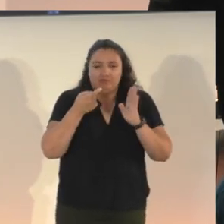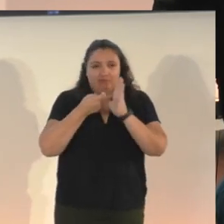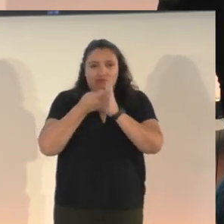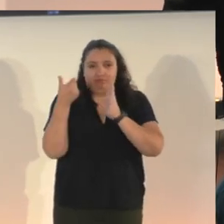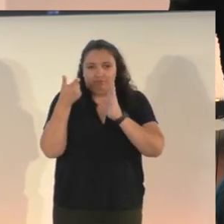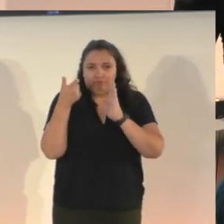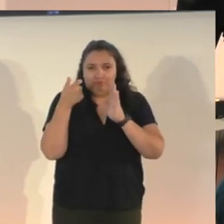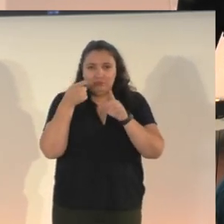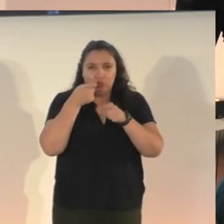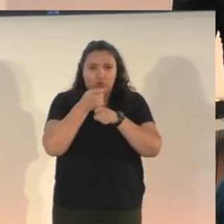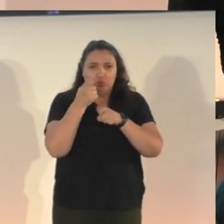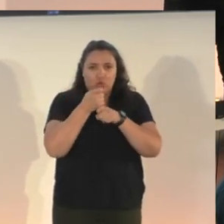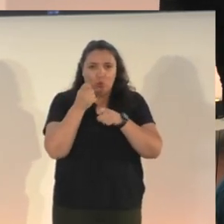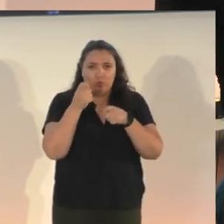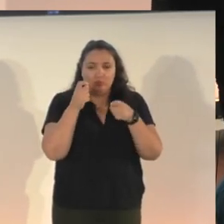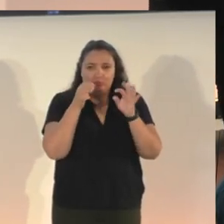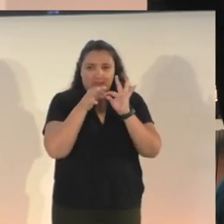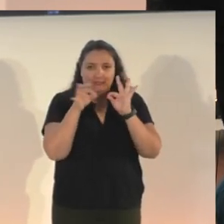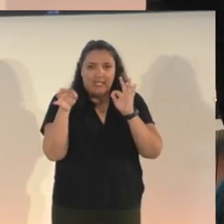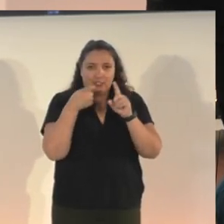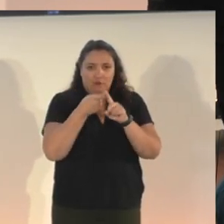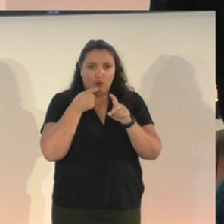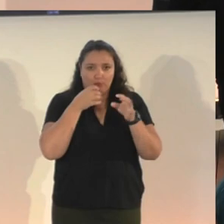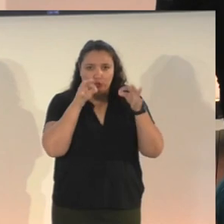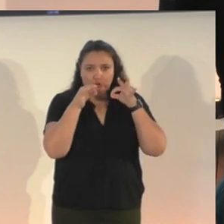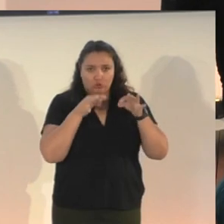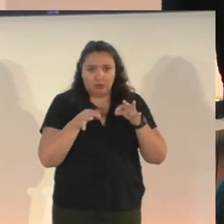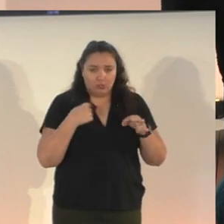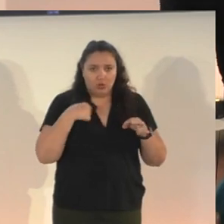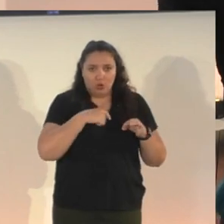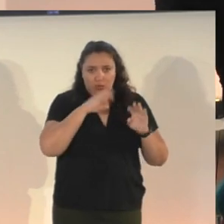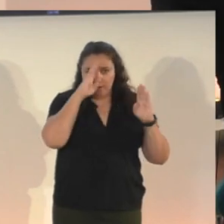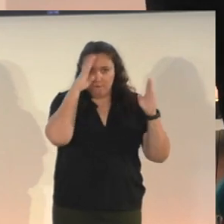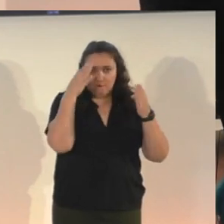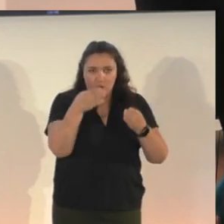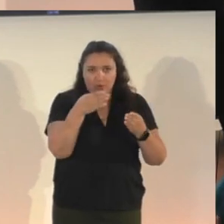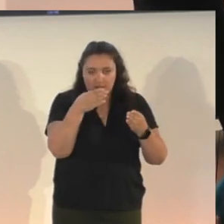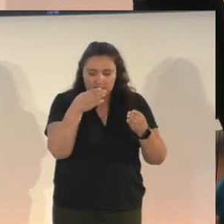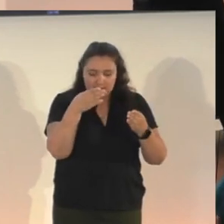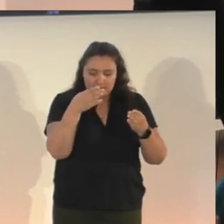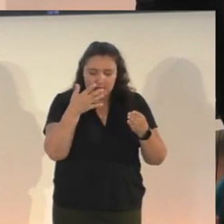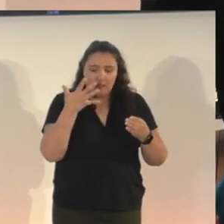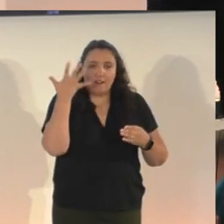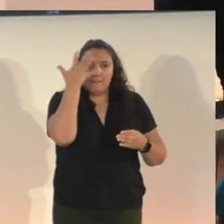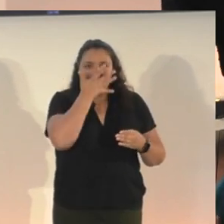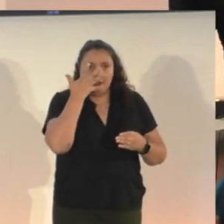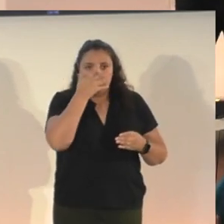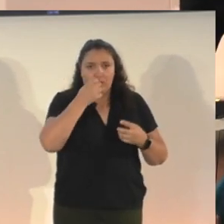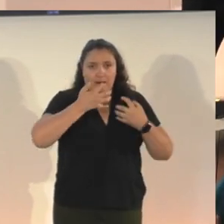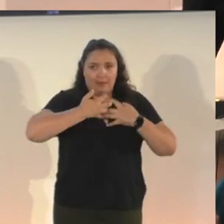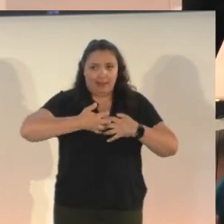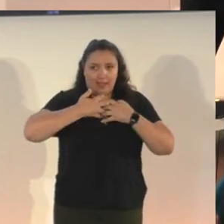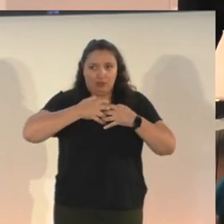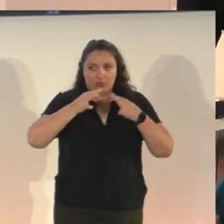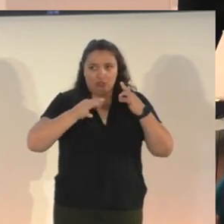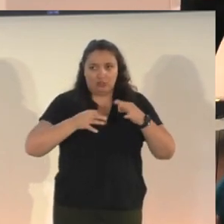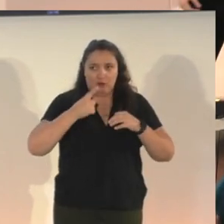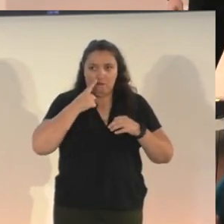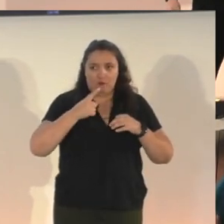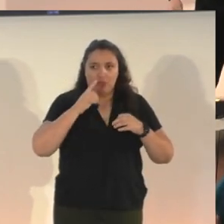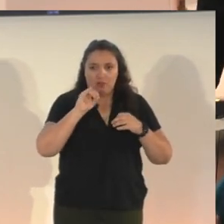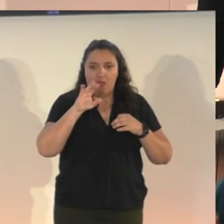descriptions and only focused on the visual and mechanical descriptions of the objects